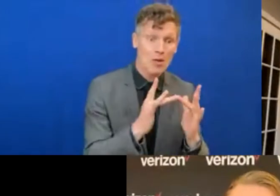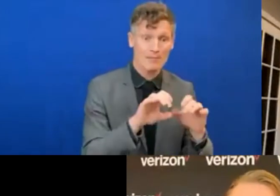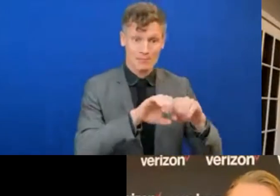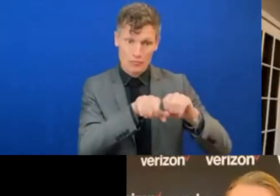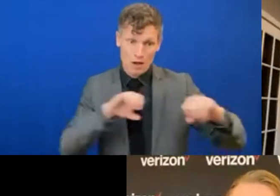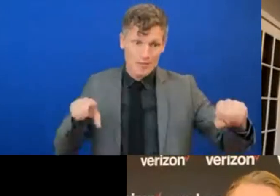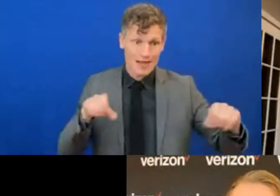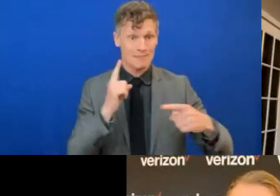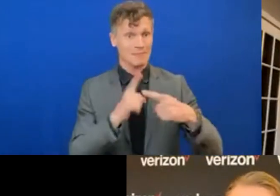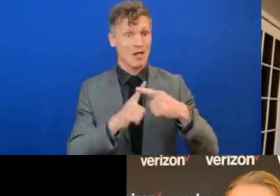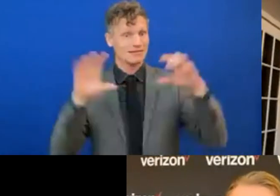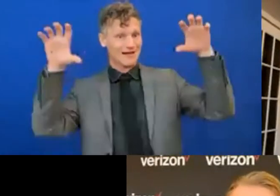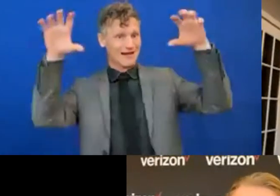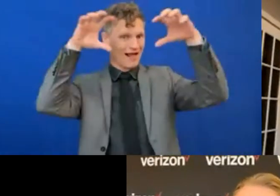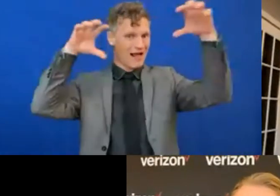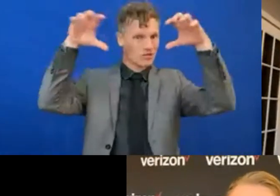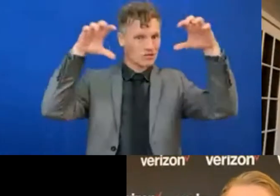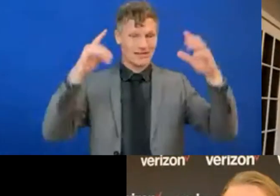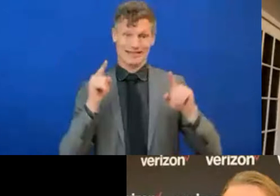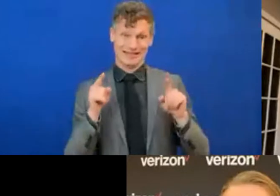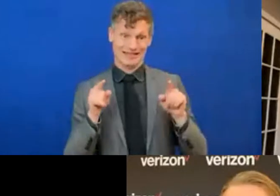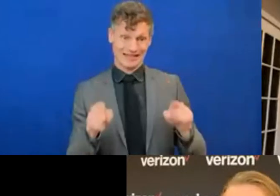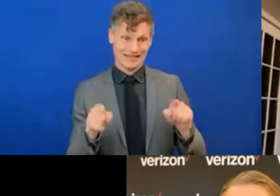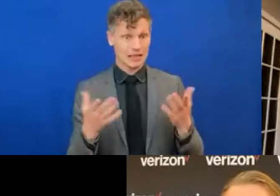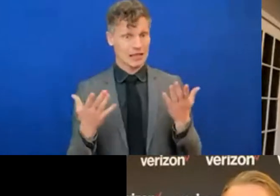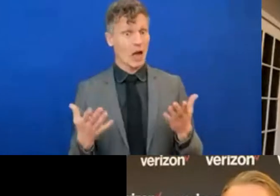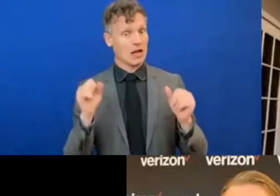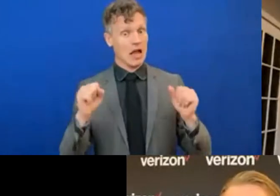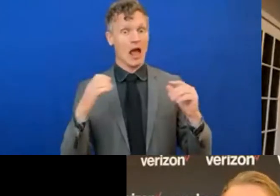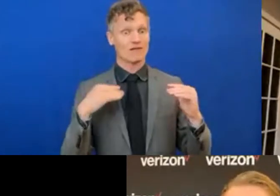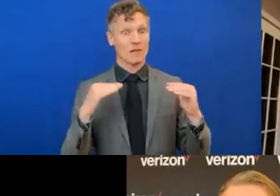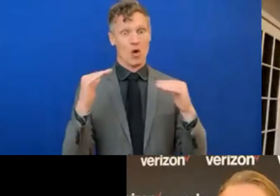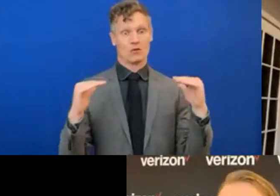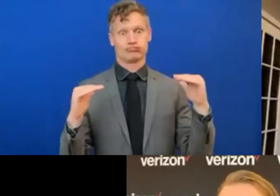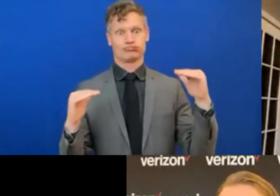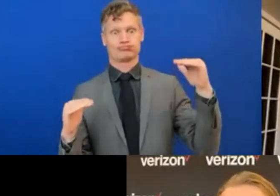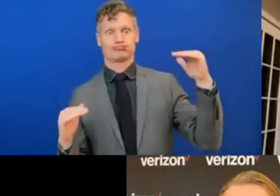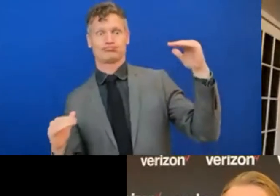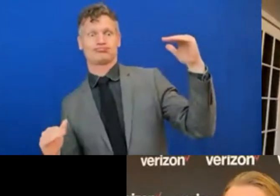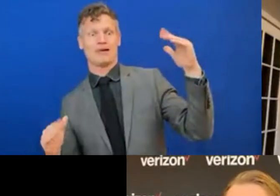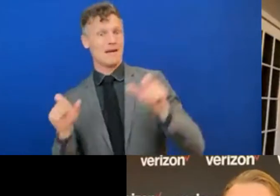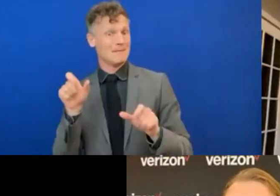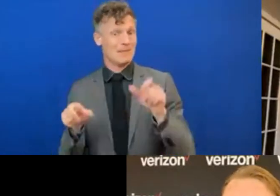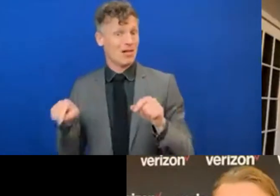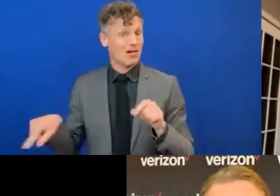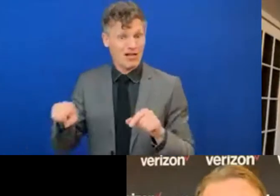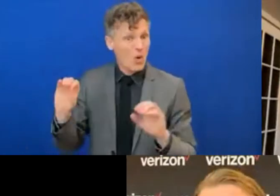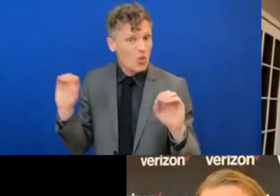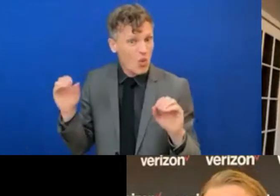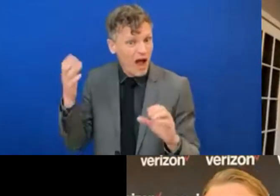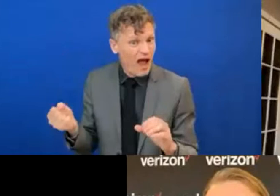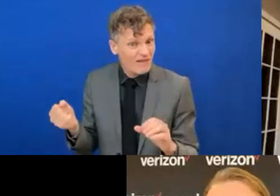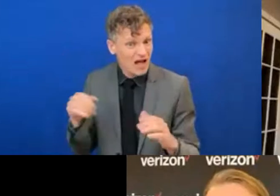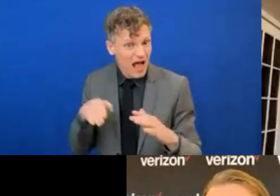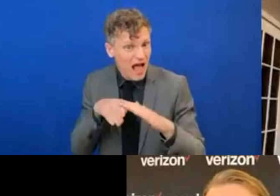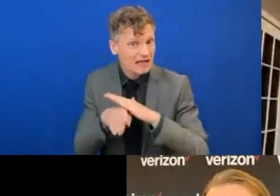and that will hit the most vulnerable. And that's what we heard from many of the previous speakers, that this is going to hit for people that is very